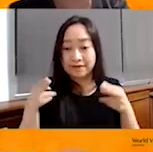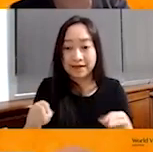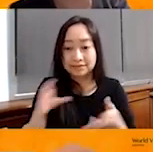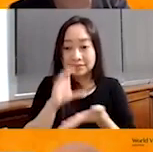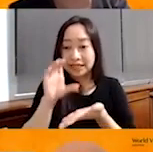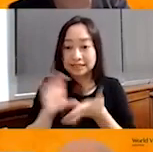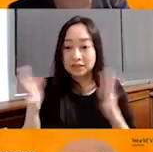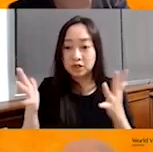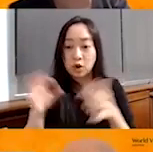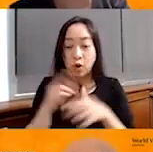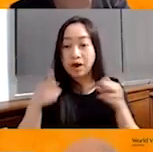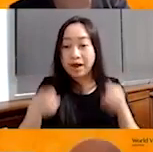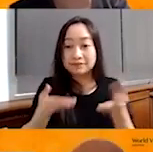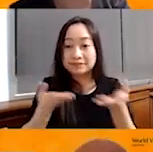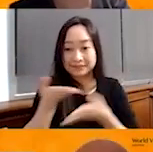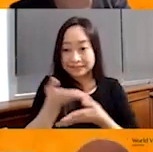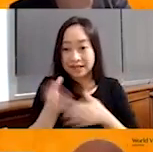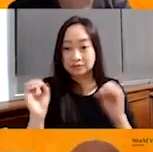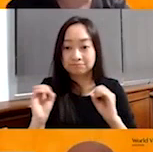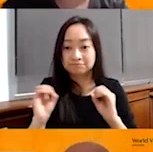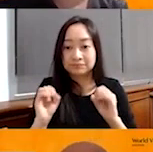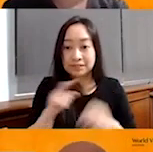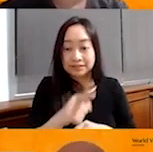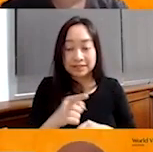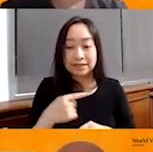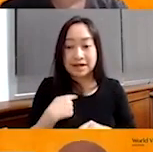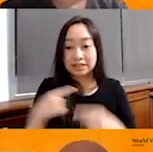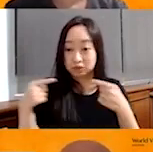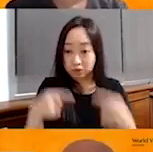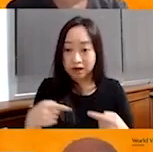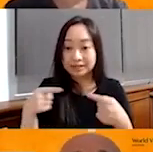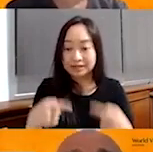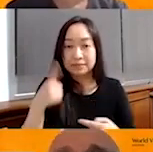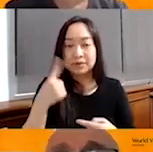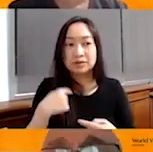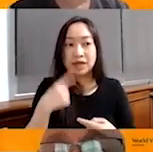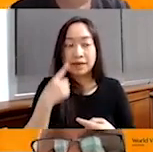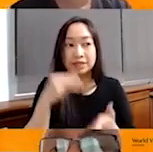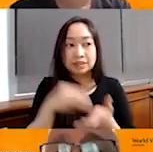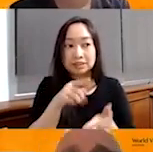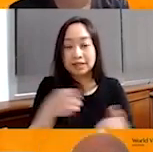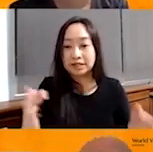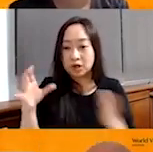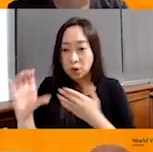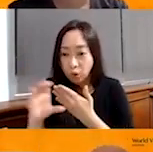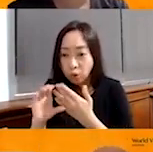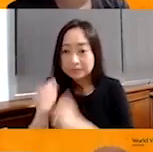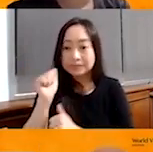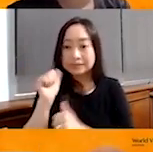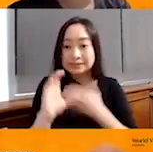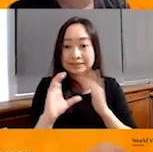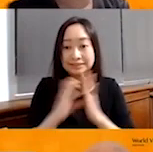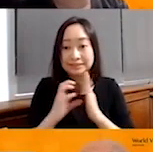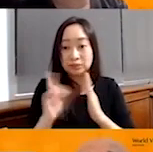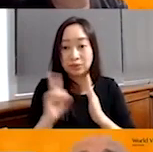or health services there. And they are struggling because I already mentioned that the closest city is